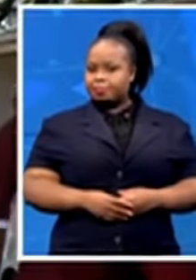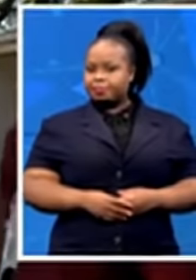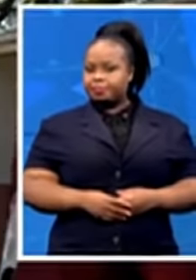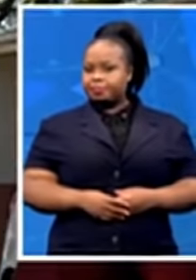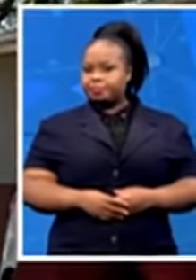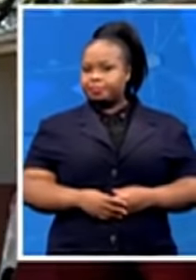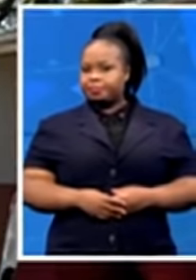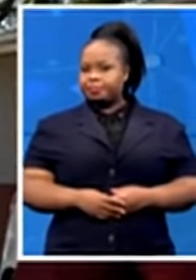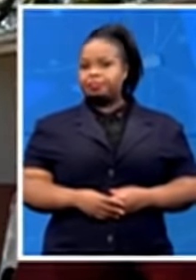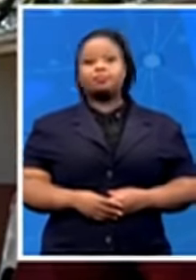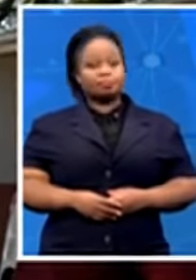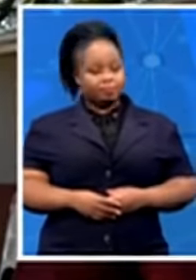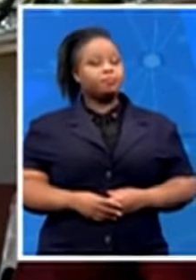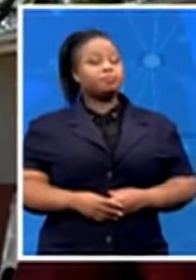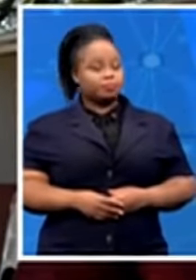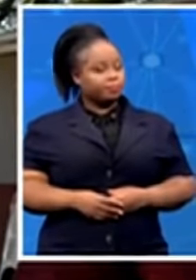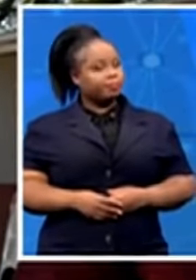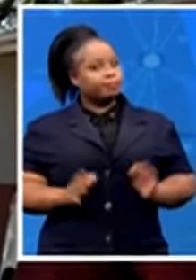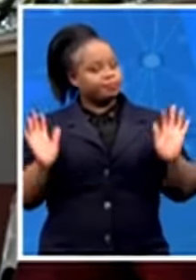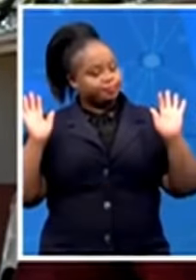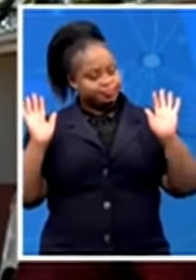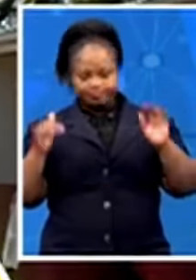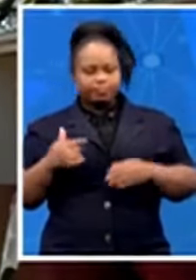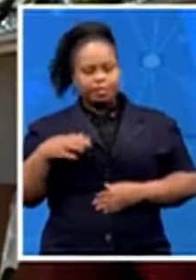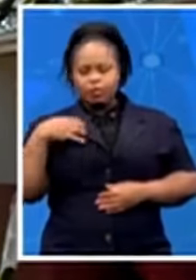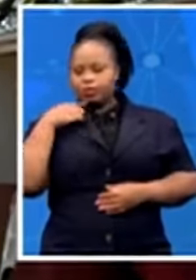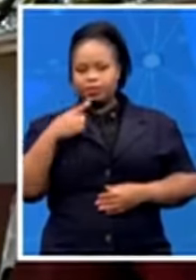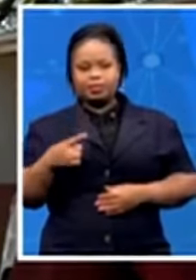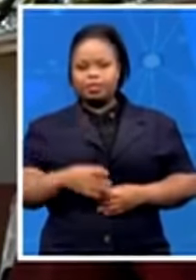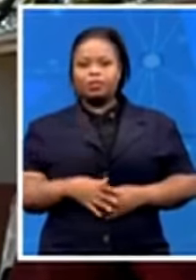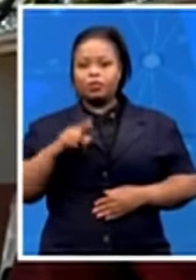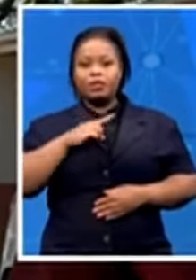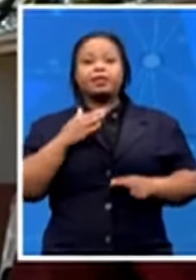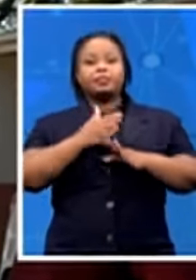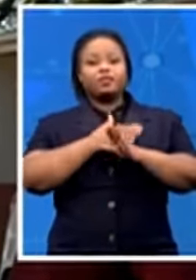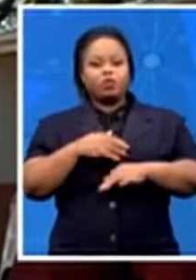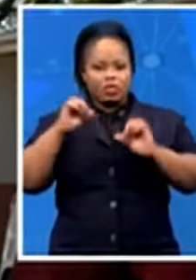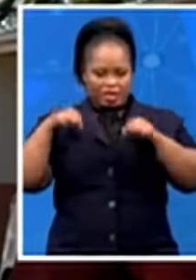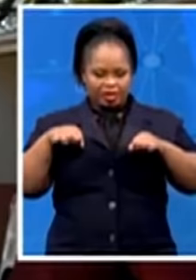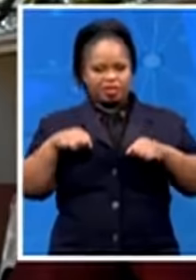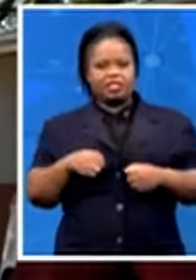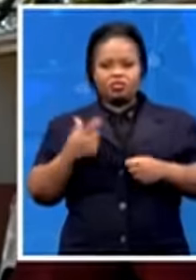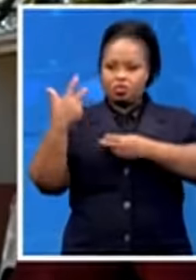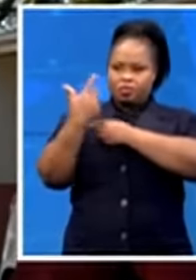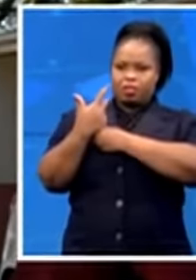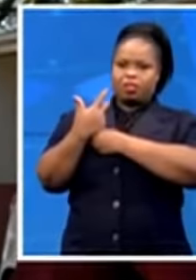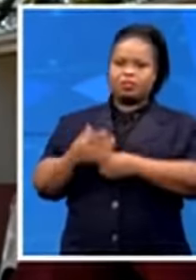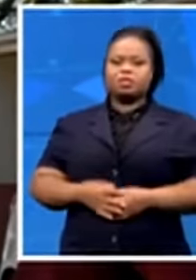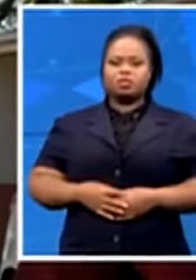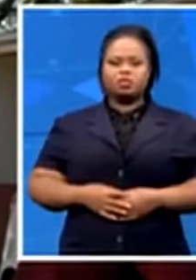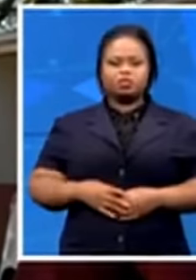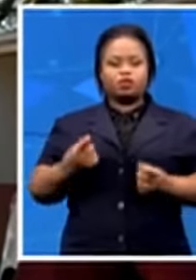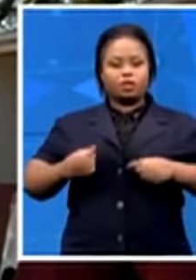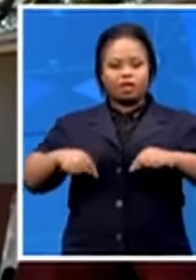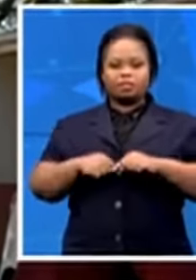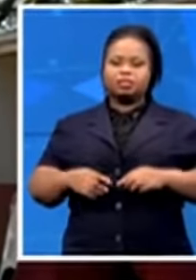Yeah, Blaine, I can tell you that before he actually agreed to stand in front of the camera to speak to us, he kept on saying